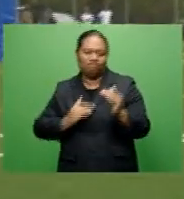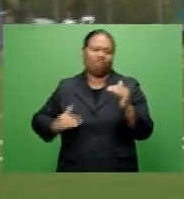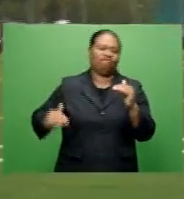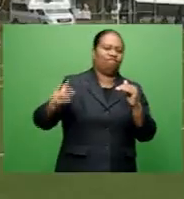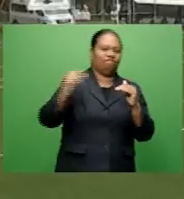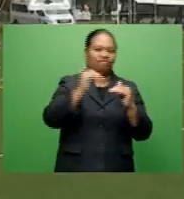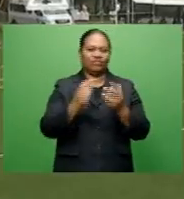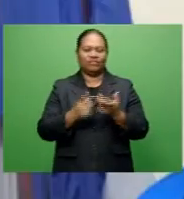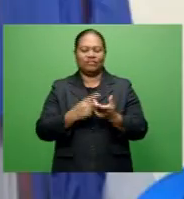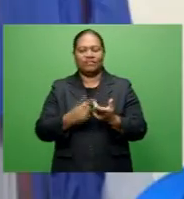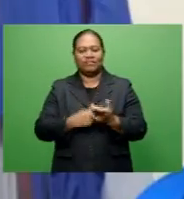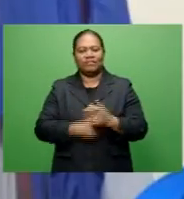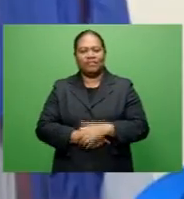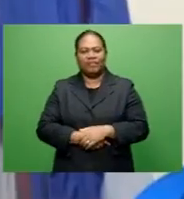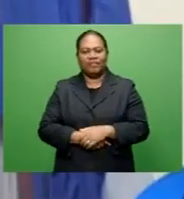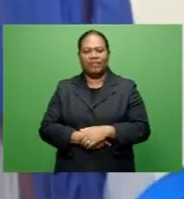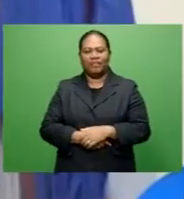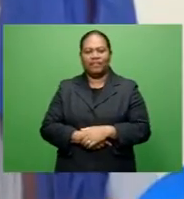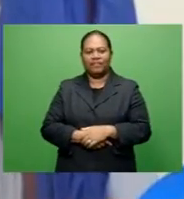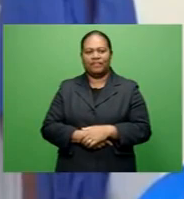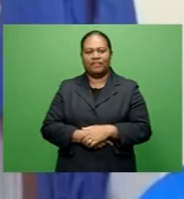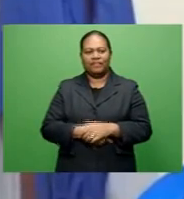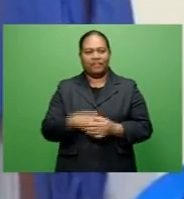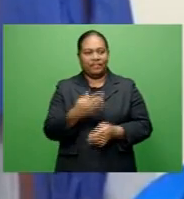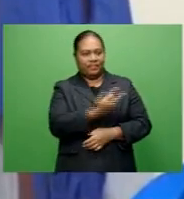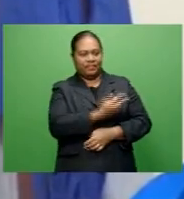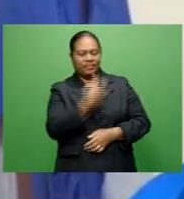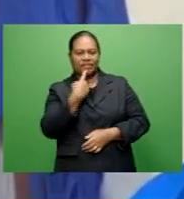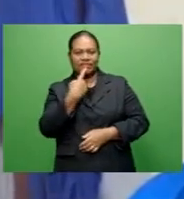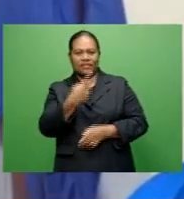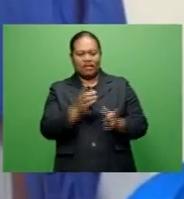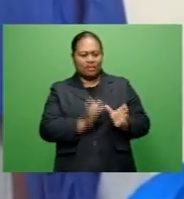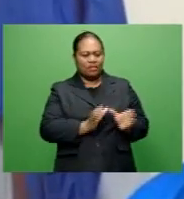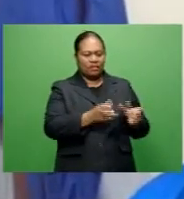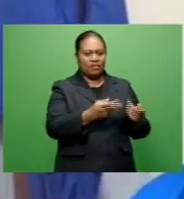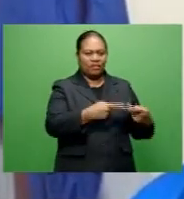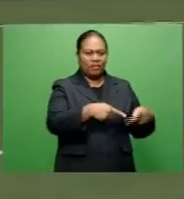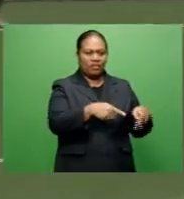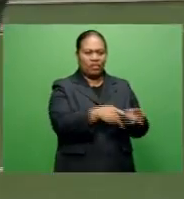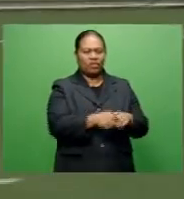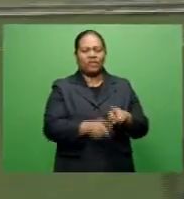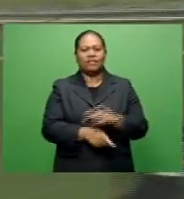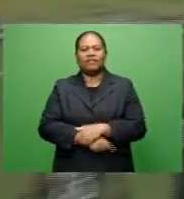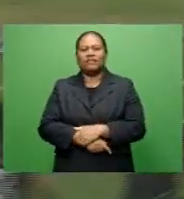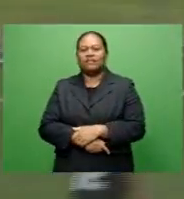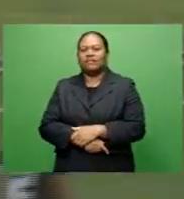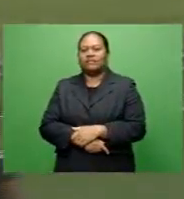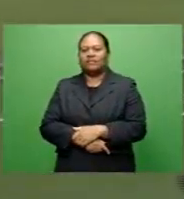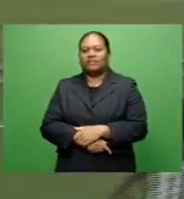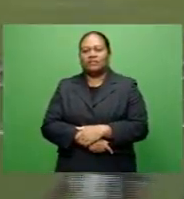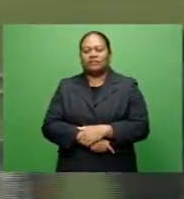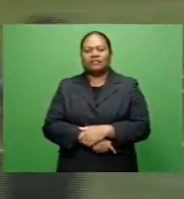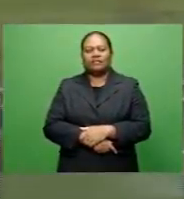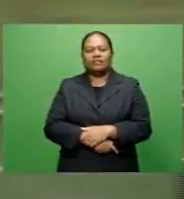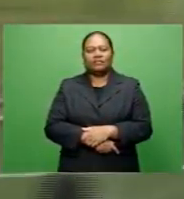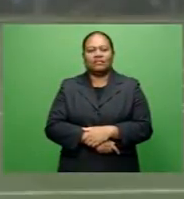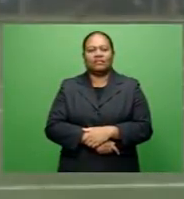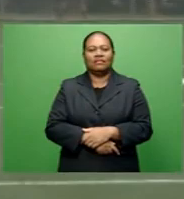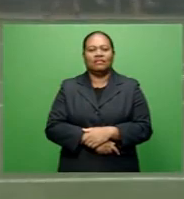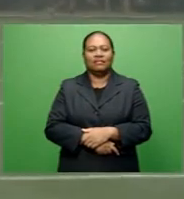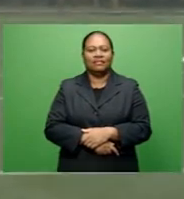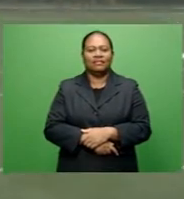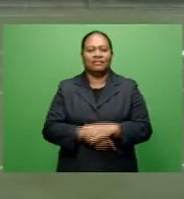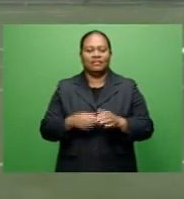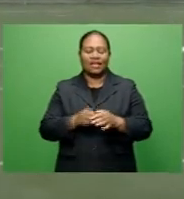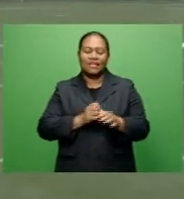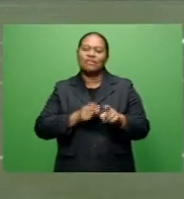pushed from the pool right through to the quarter, semi and the finals. And